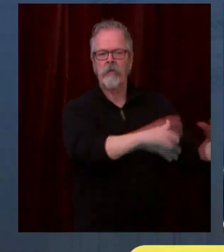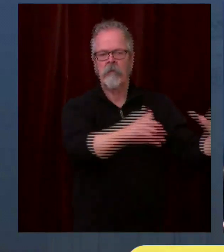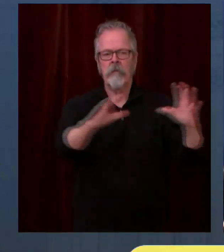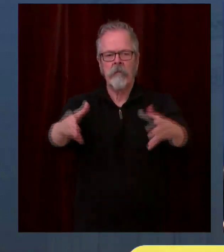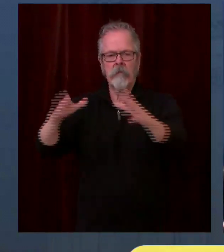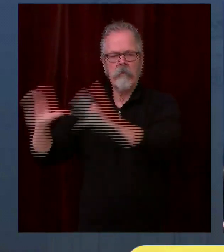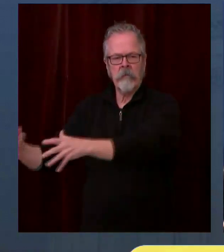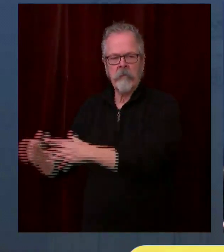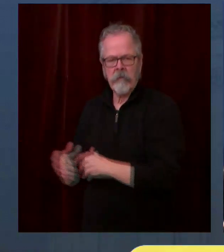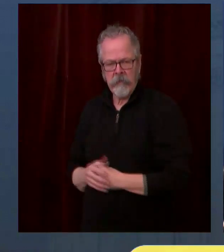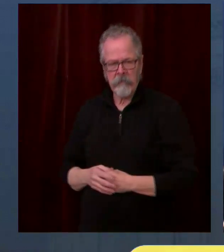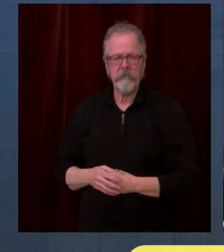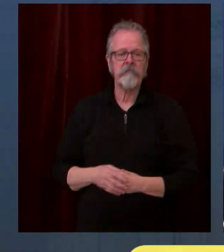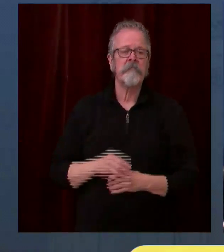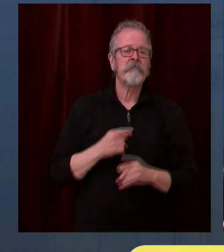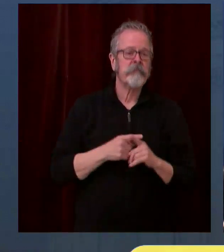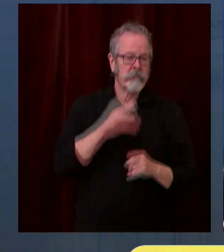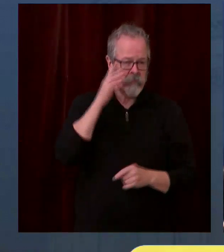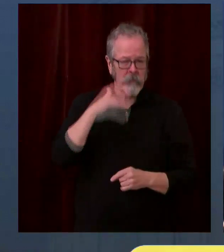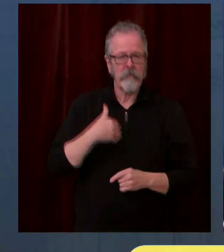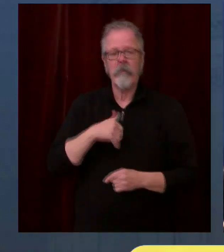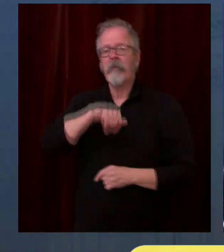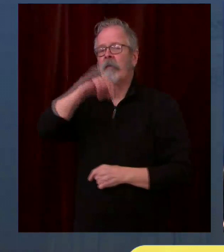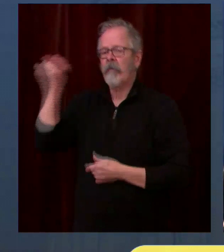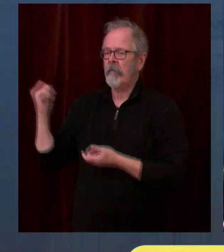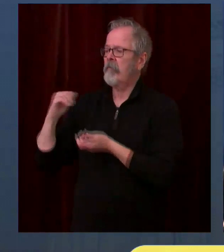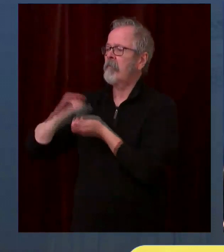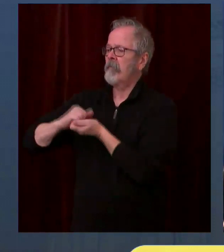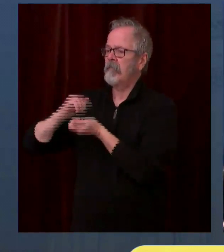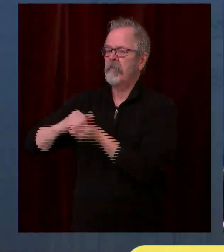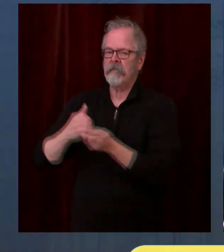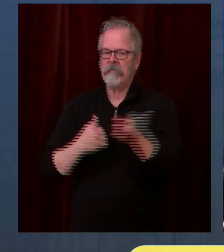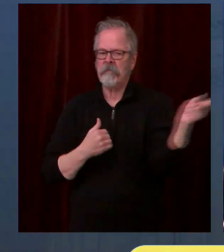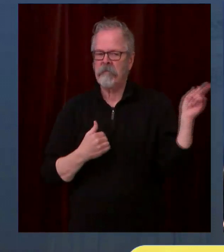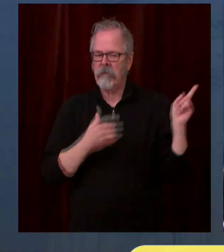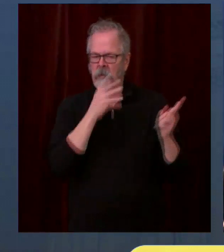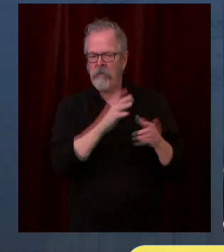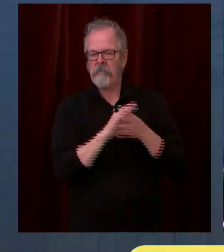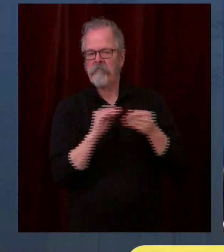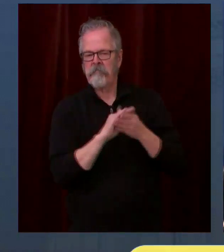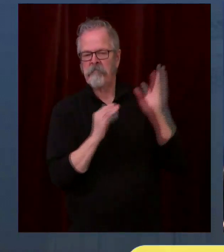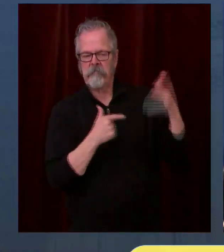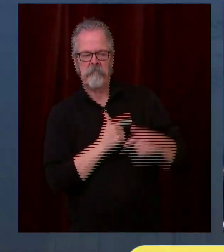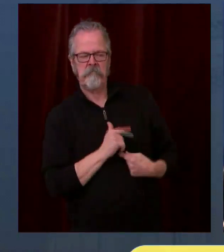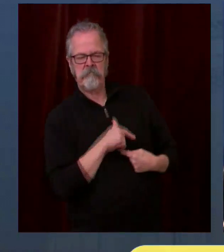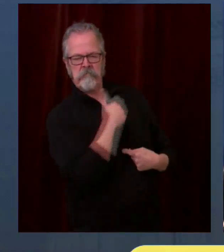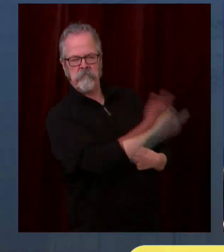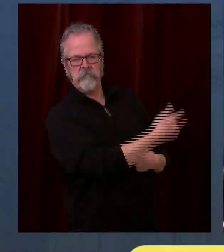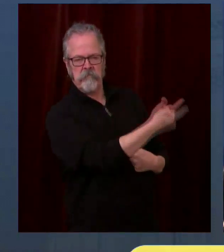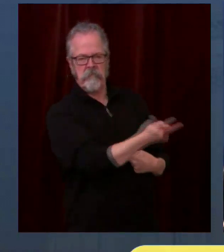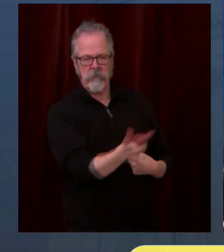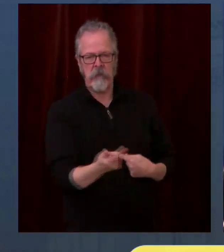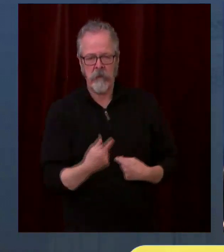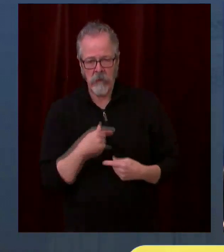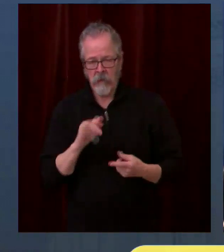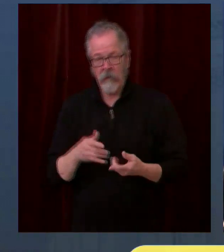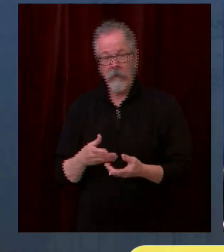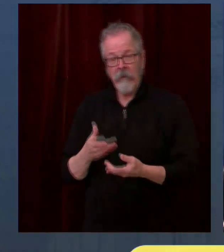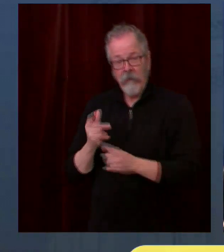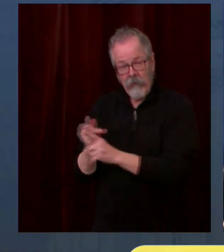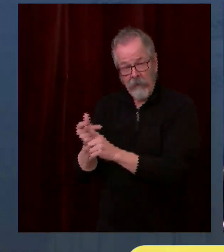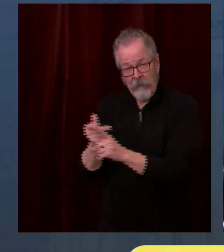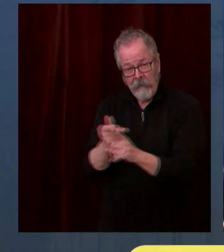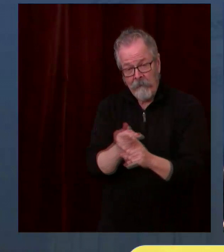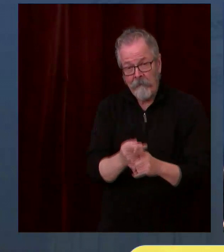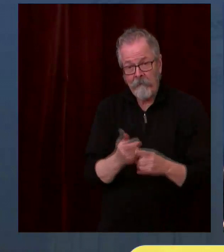in their roles. This is a massive effort and it takes everybody pulling on the rope to do this because 2021 is a year to